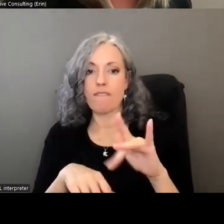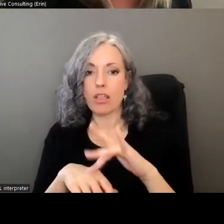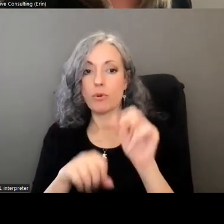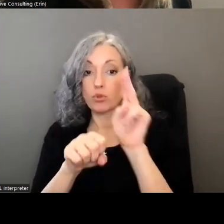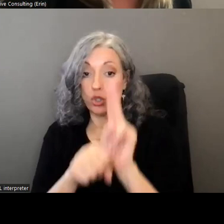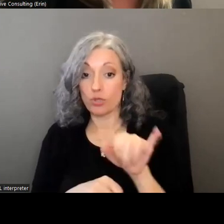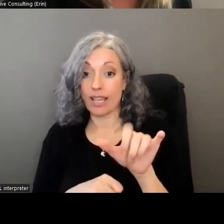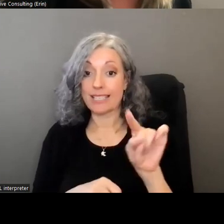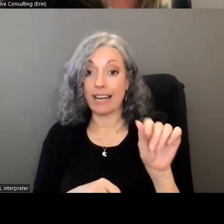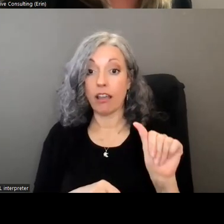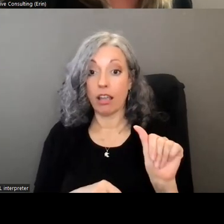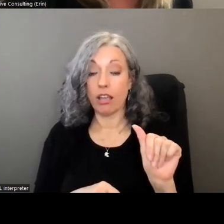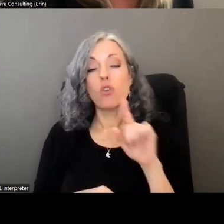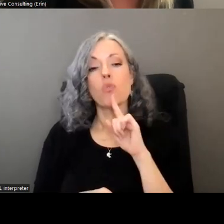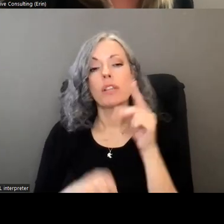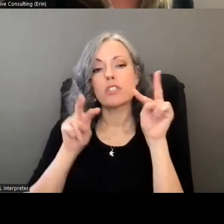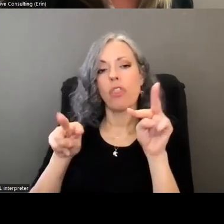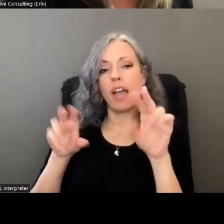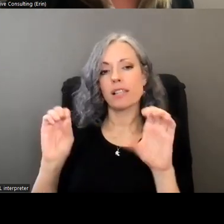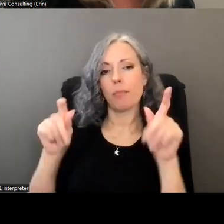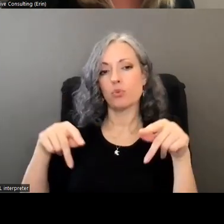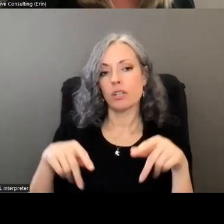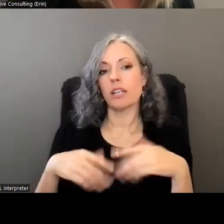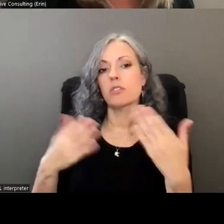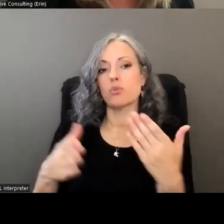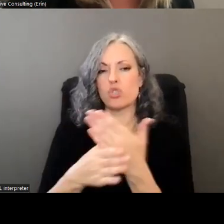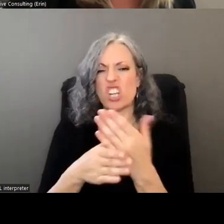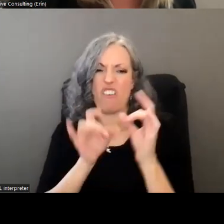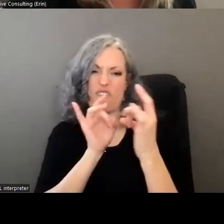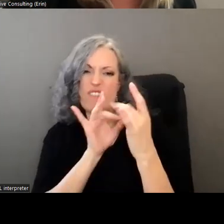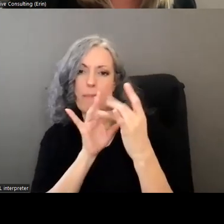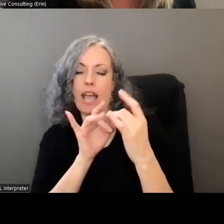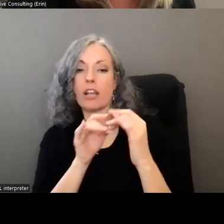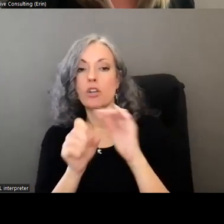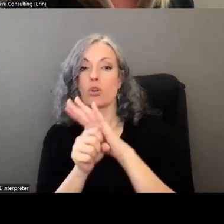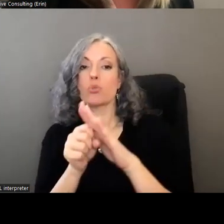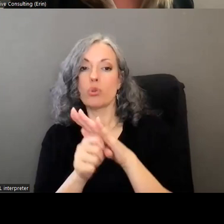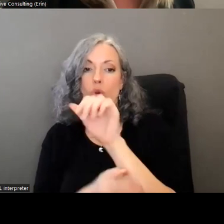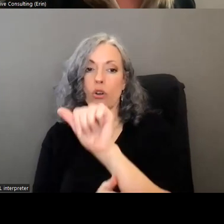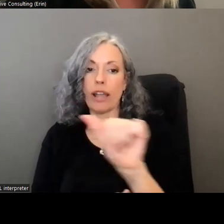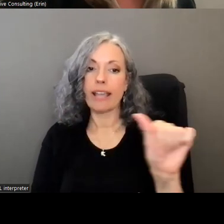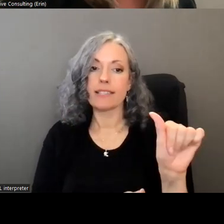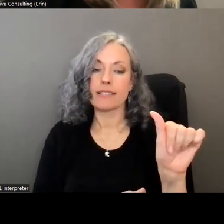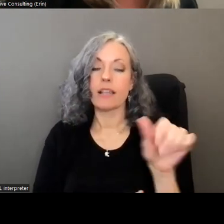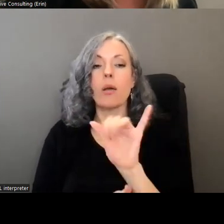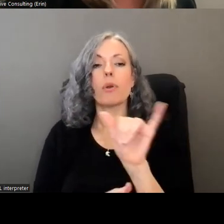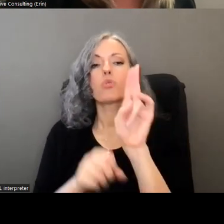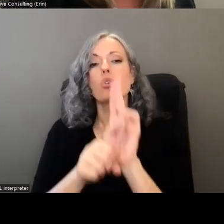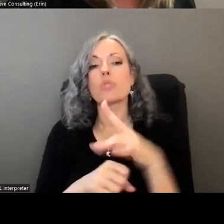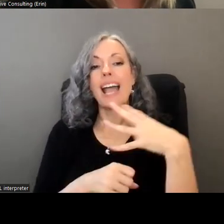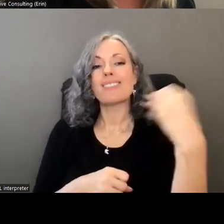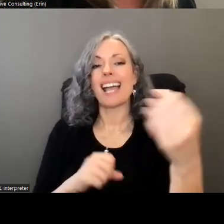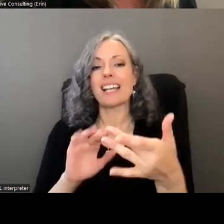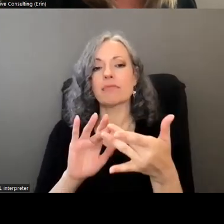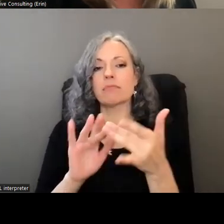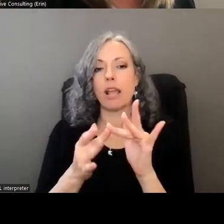data saw this as an opportunity to um share feedback to local triple a's but also to use it outside of the network and